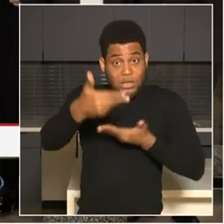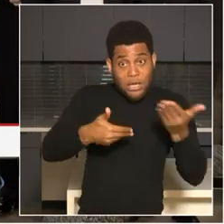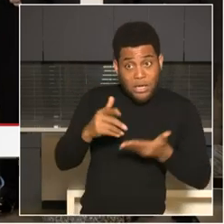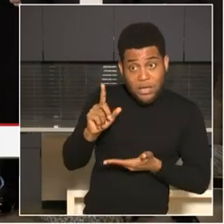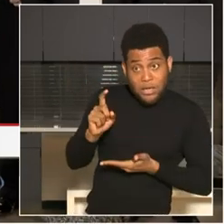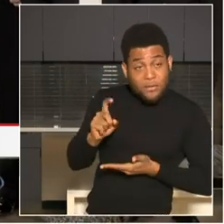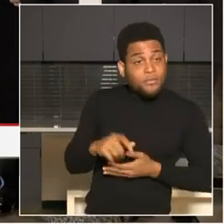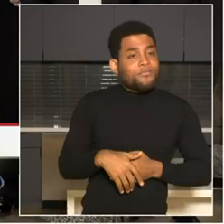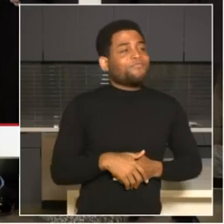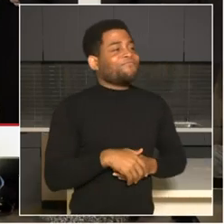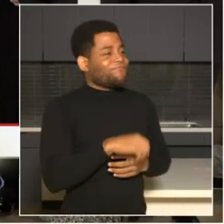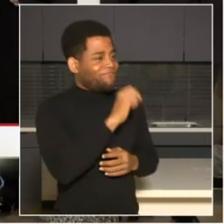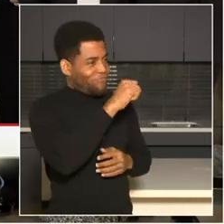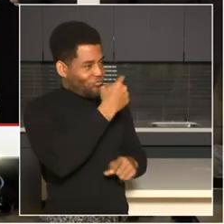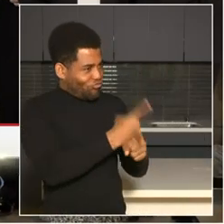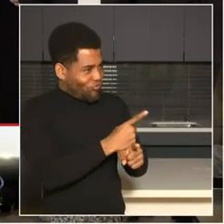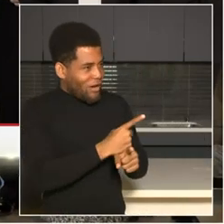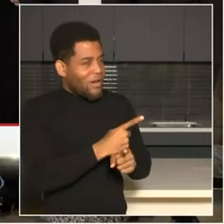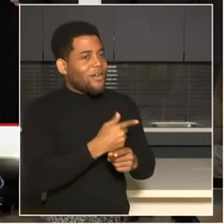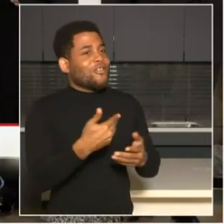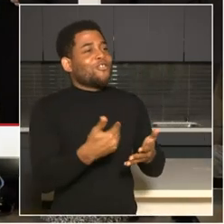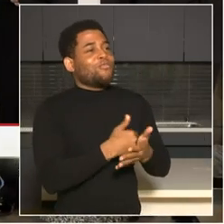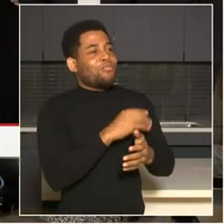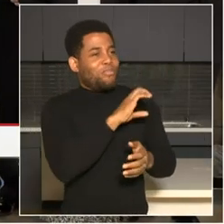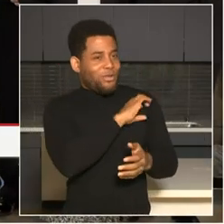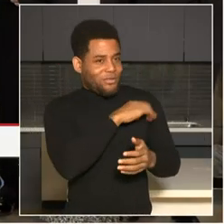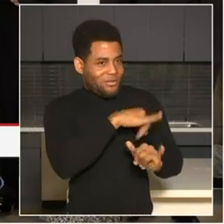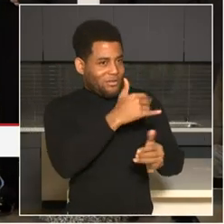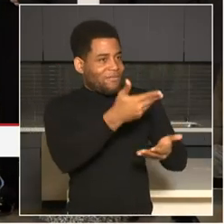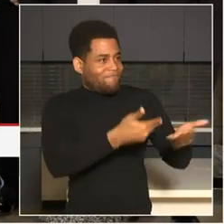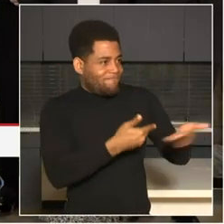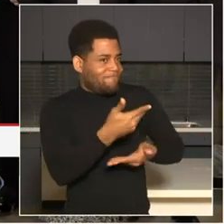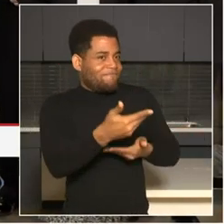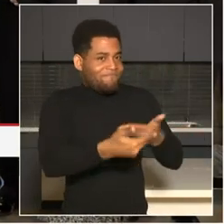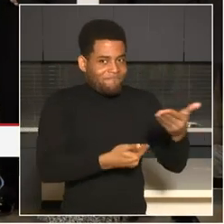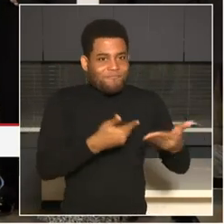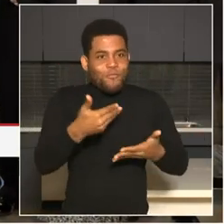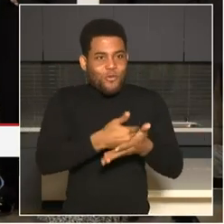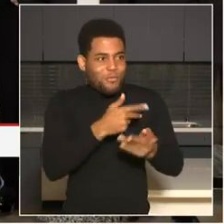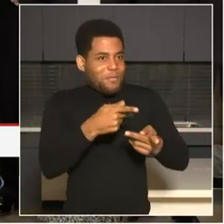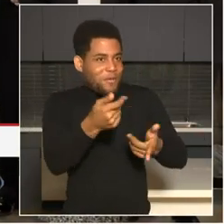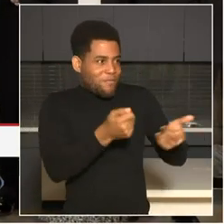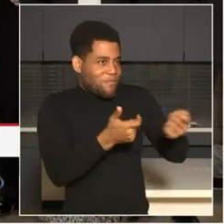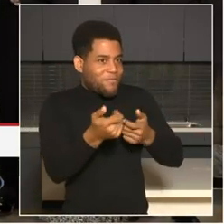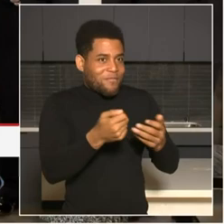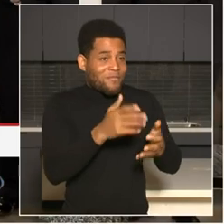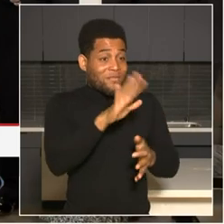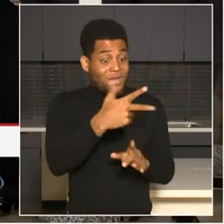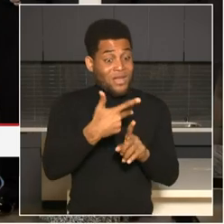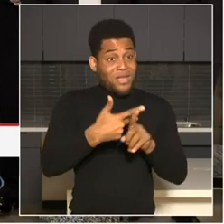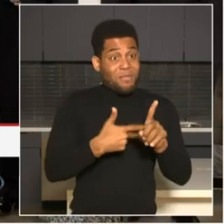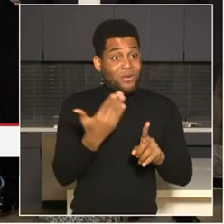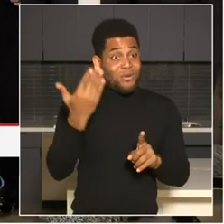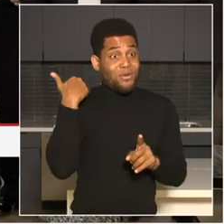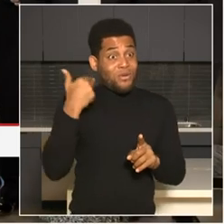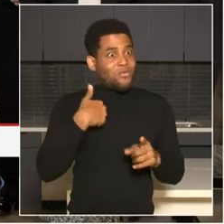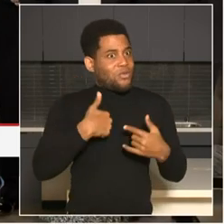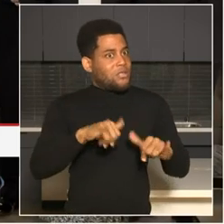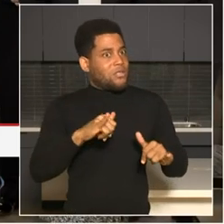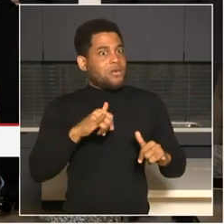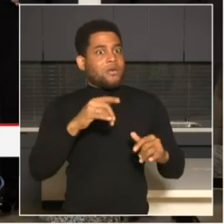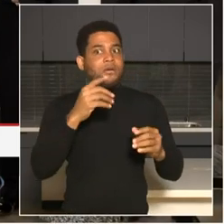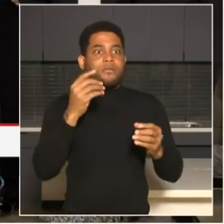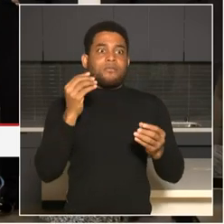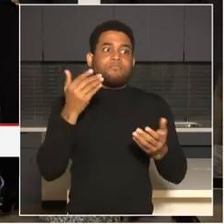stated before that over the last three months, we've seen an increase in our recruits that's been our, in our recruit classes, and we will continue